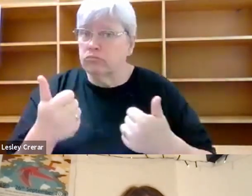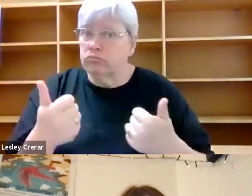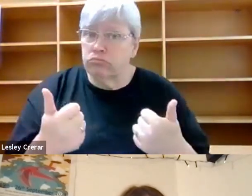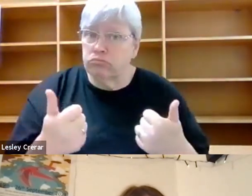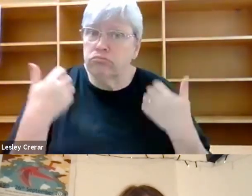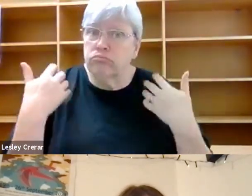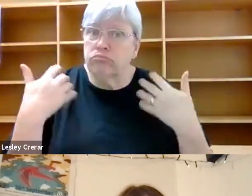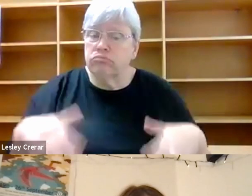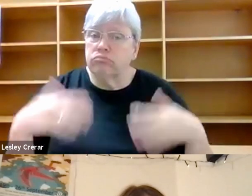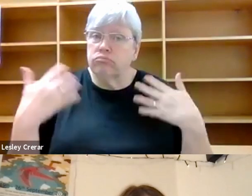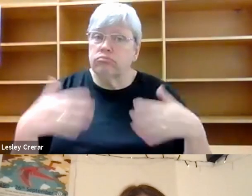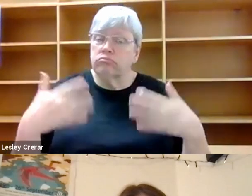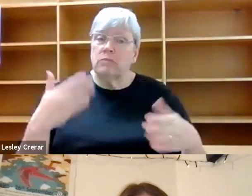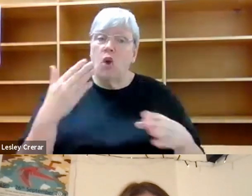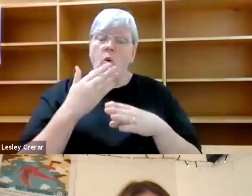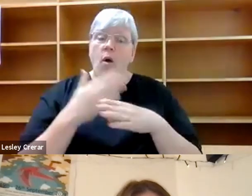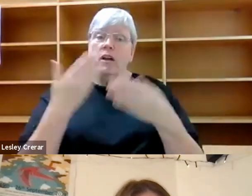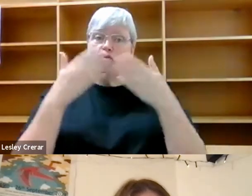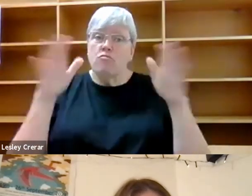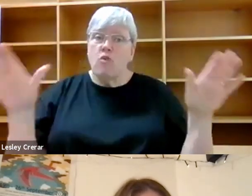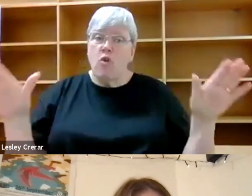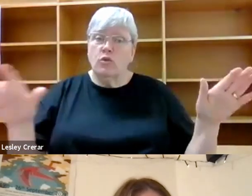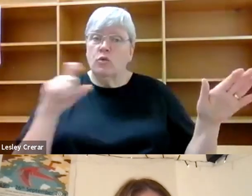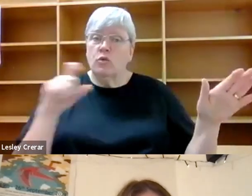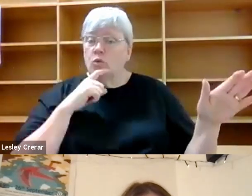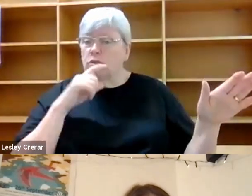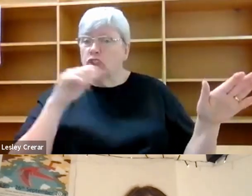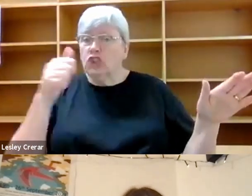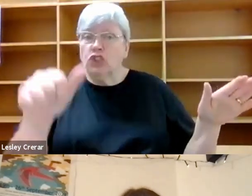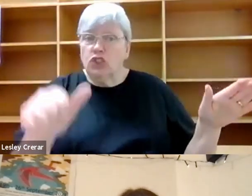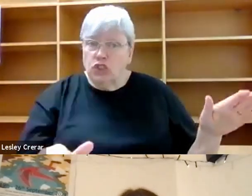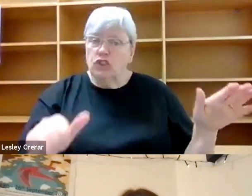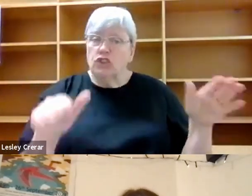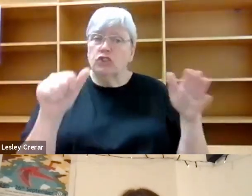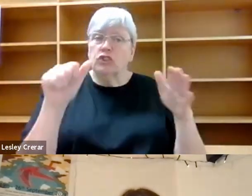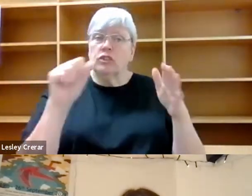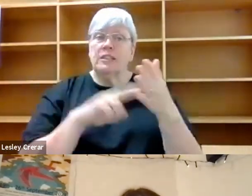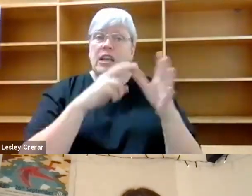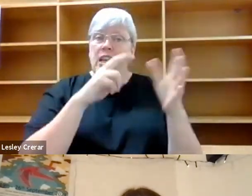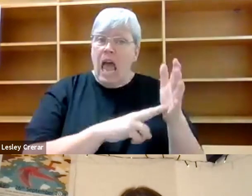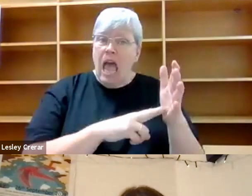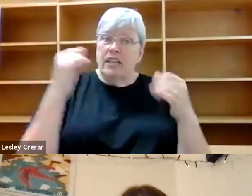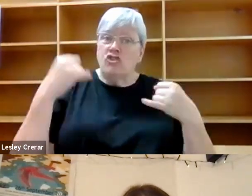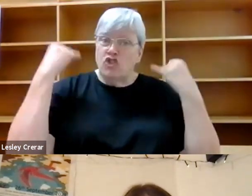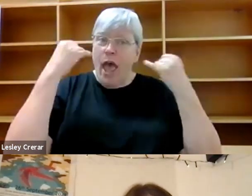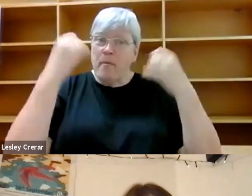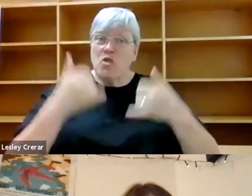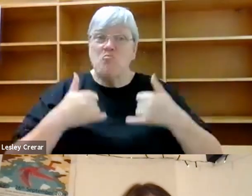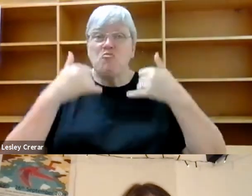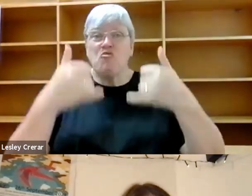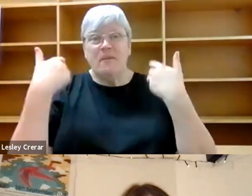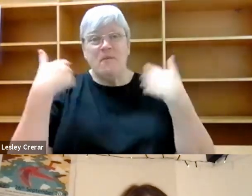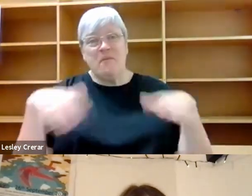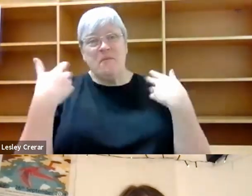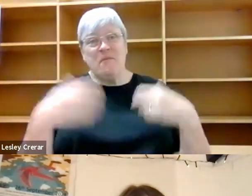visible and present in nature writing. And the Nan Shepherd Prize would be another initiative that I would kind of raise